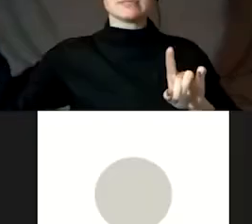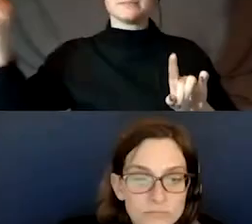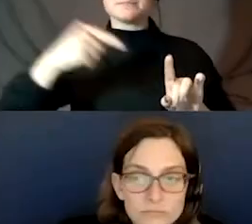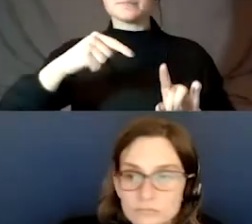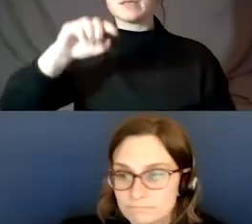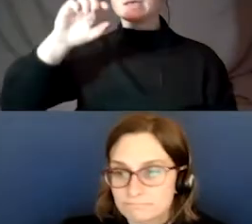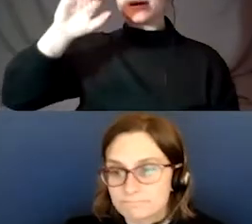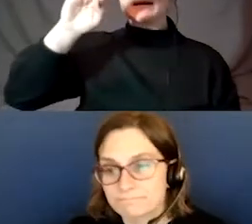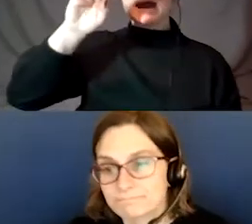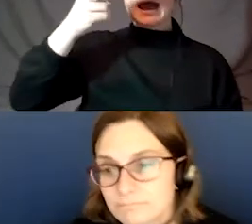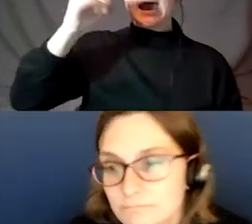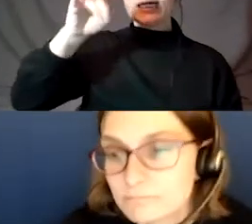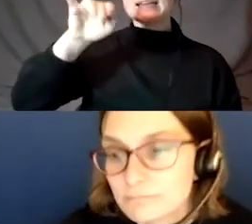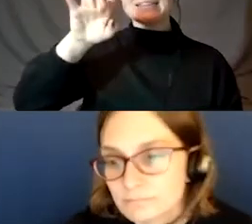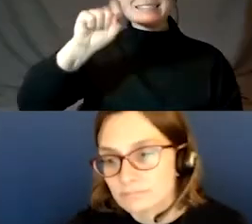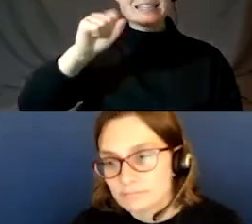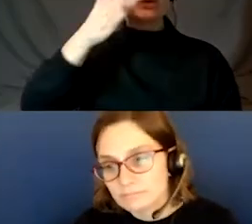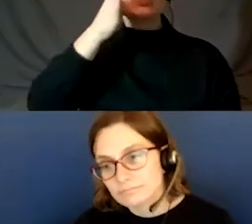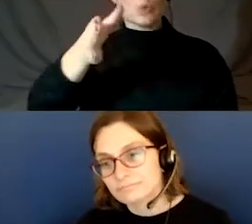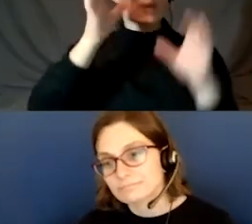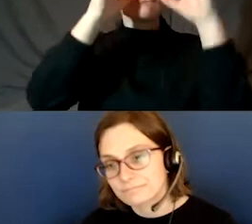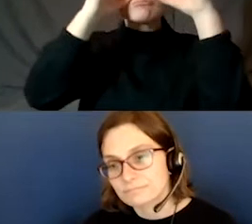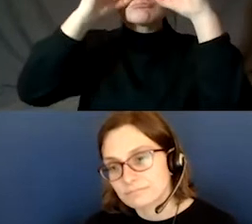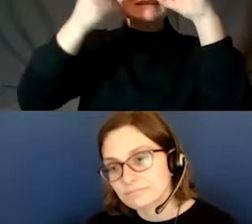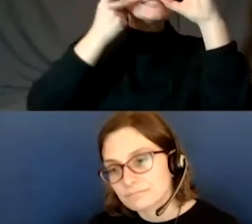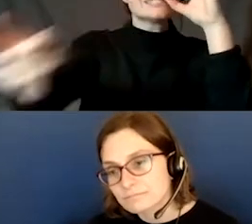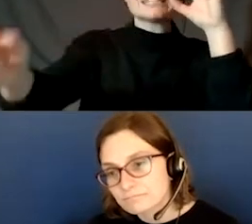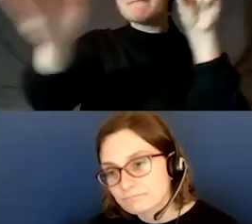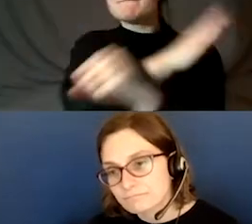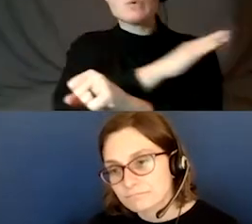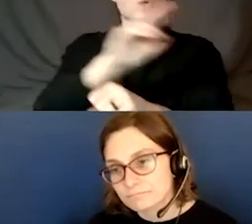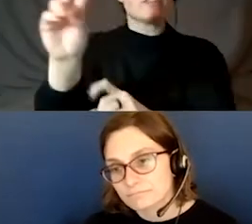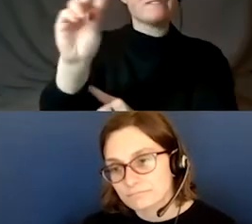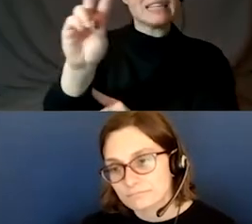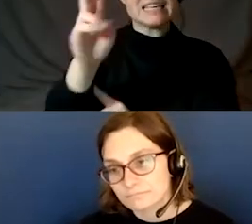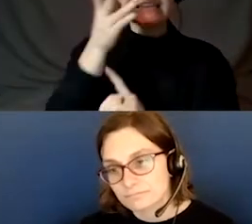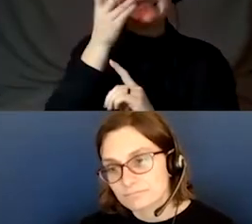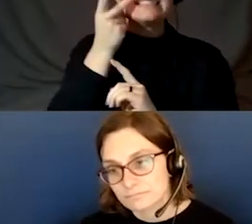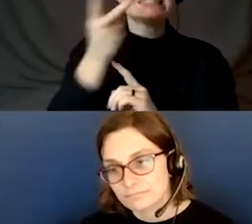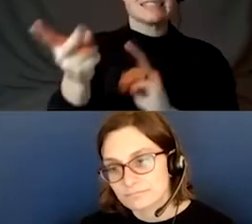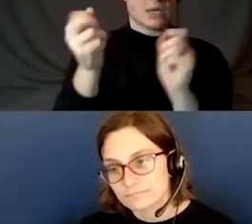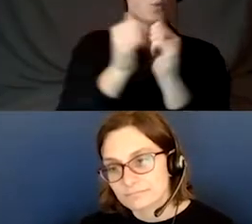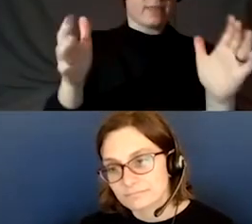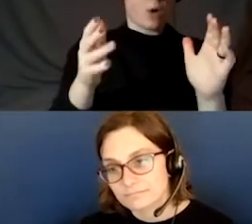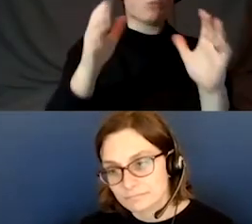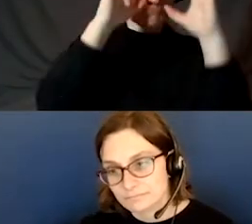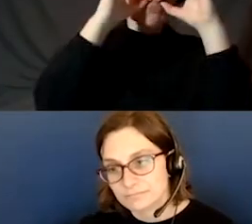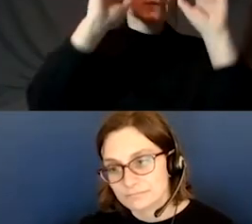These will fill the field of your binoculars with stars. You can easily see that V with the unaided eye.